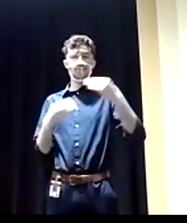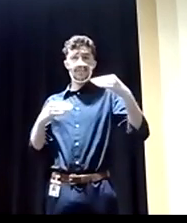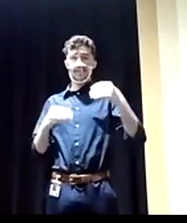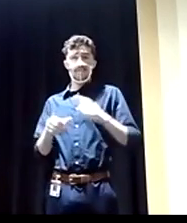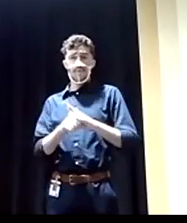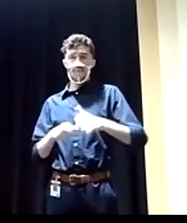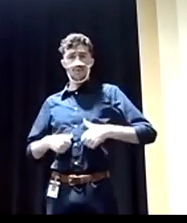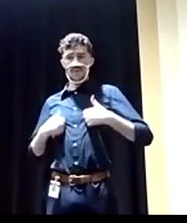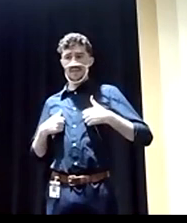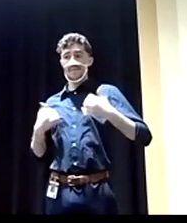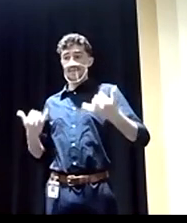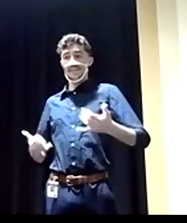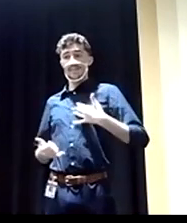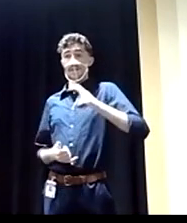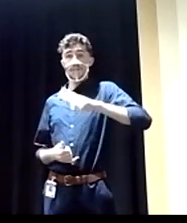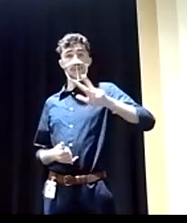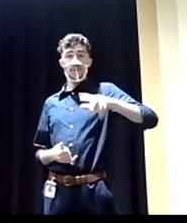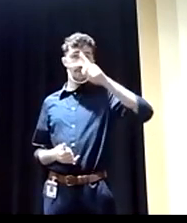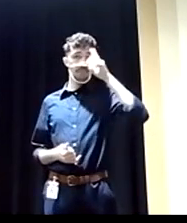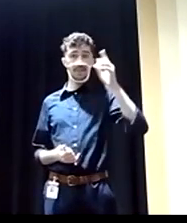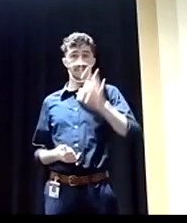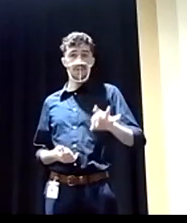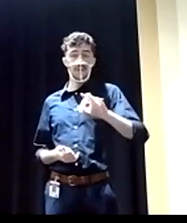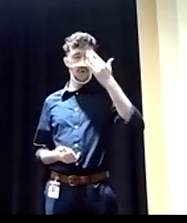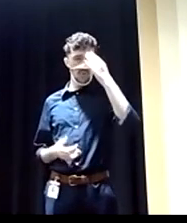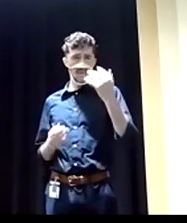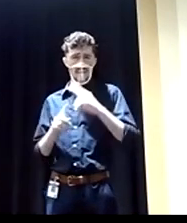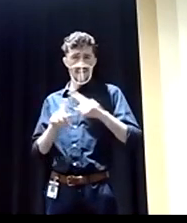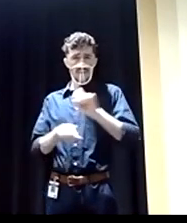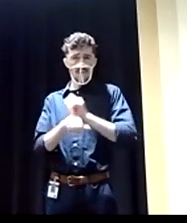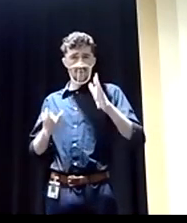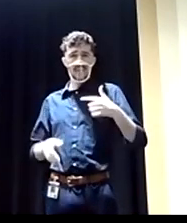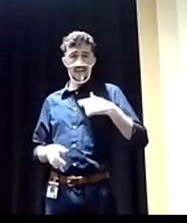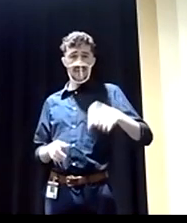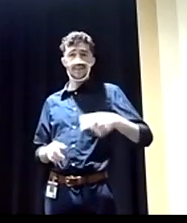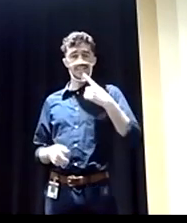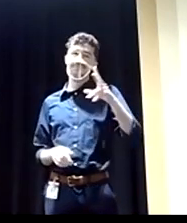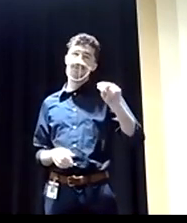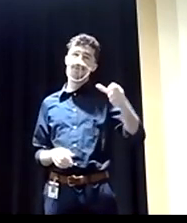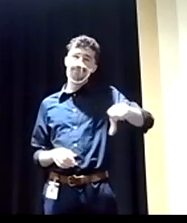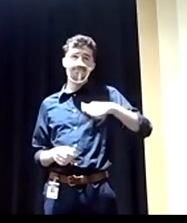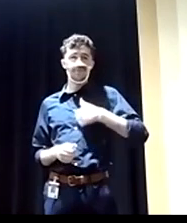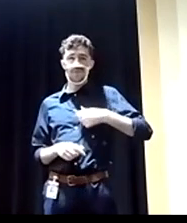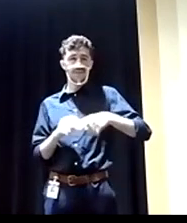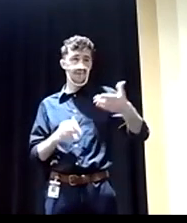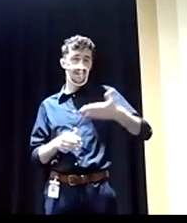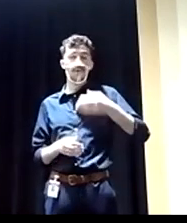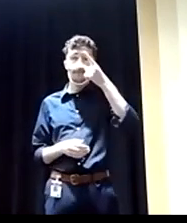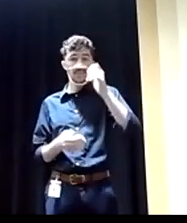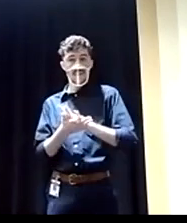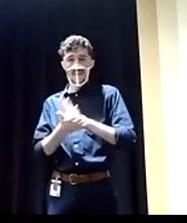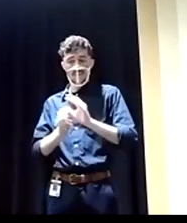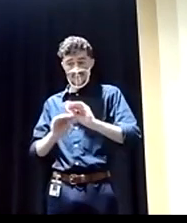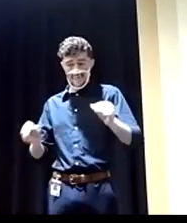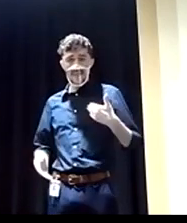my 33rd Black Friday. Not many workers I've had to turn down because they don't have any paperwork. And that's a lost